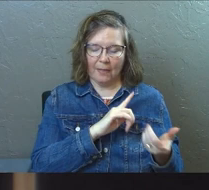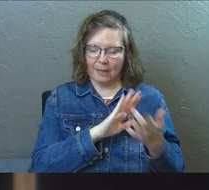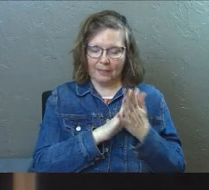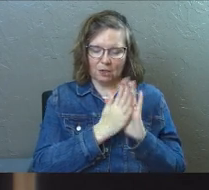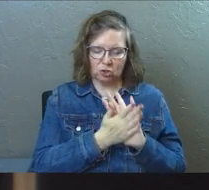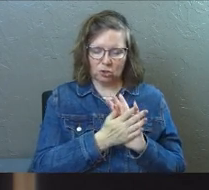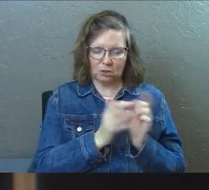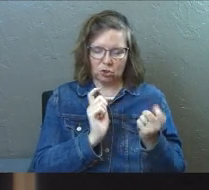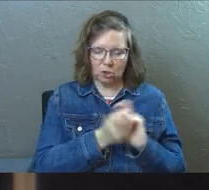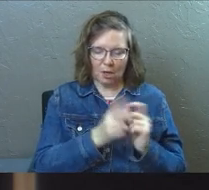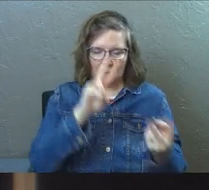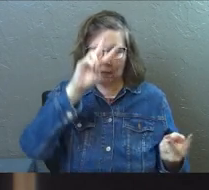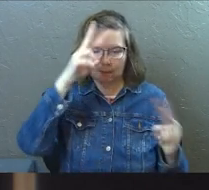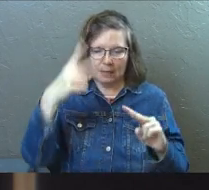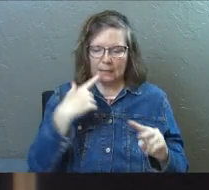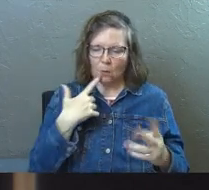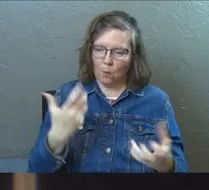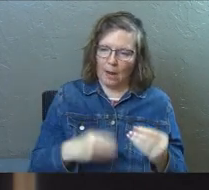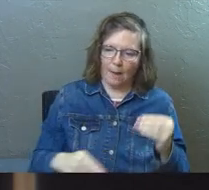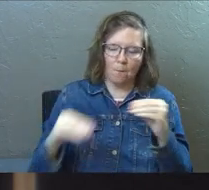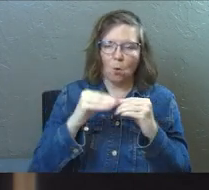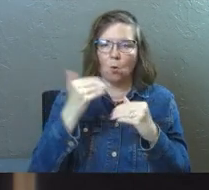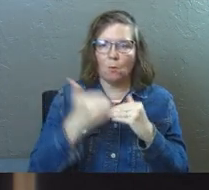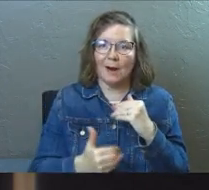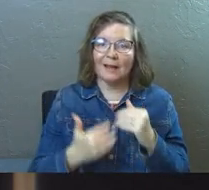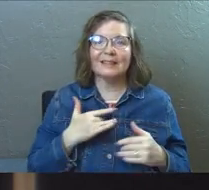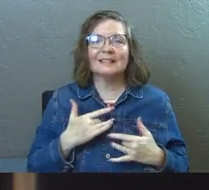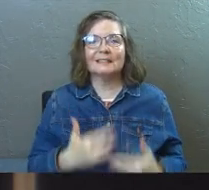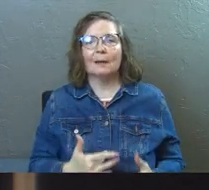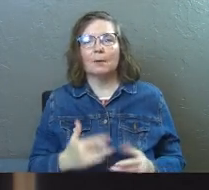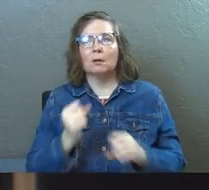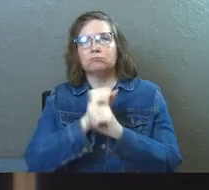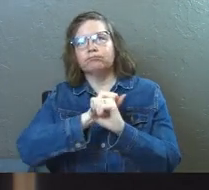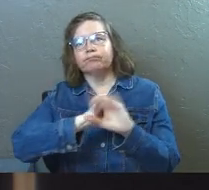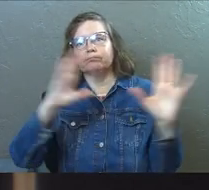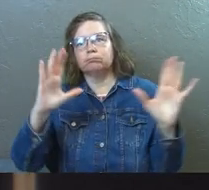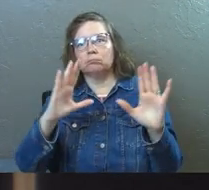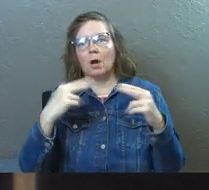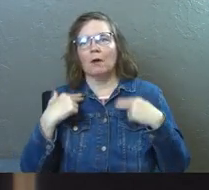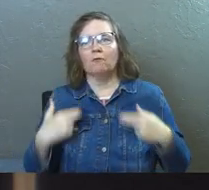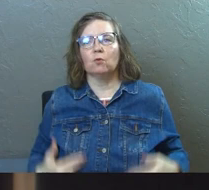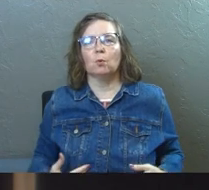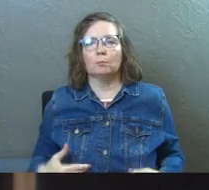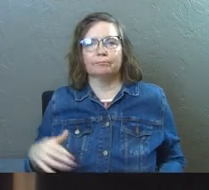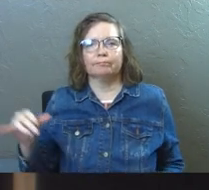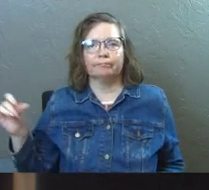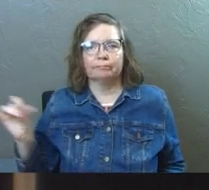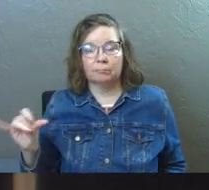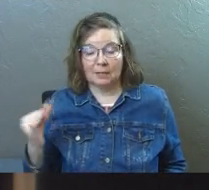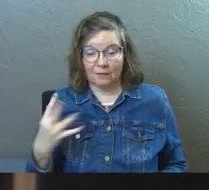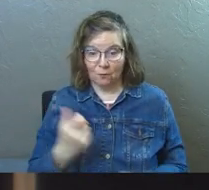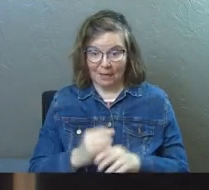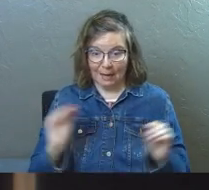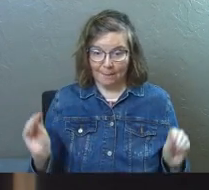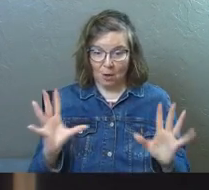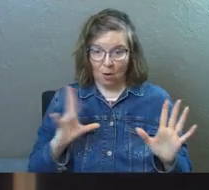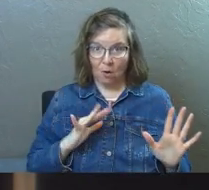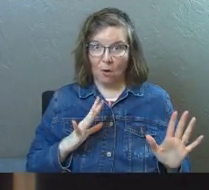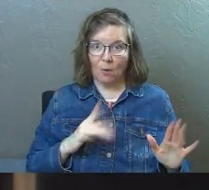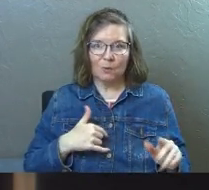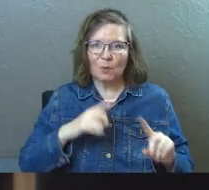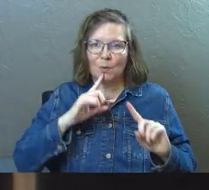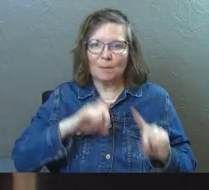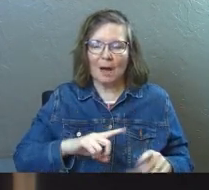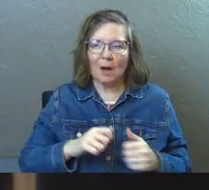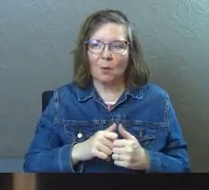This is a really good, typical picture of humanity. If we get a miracle, we